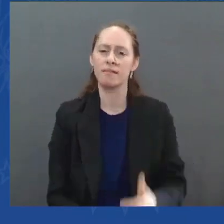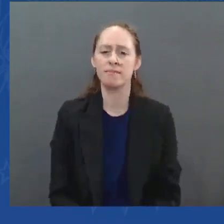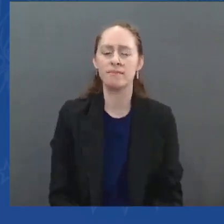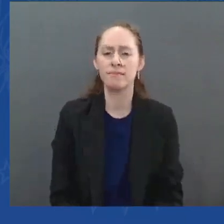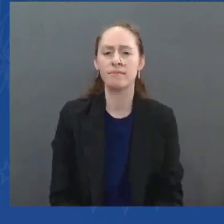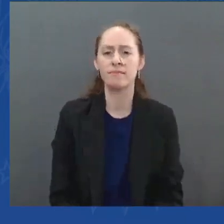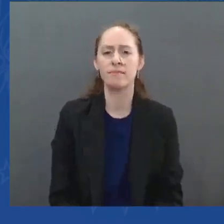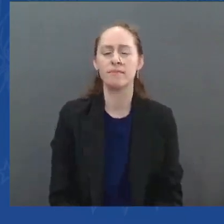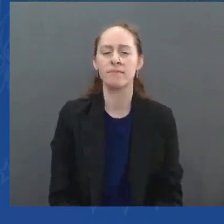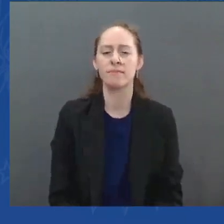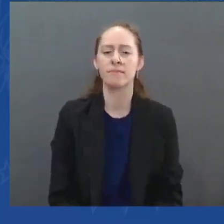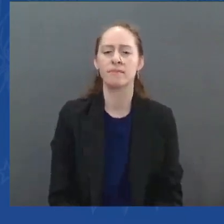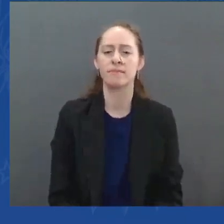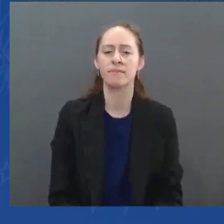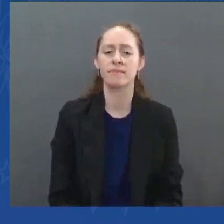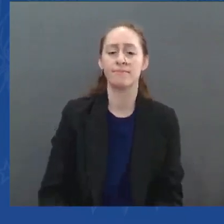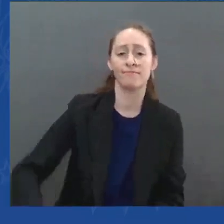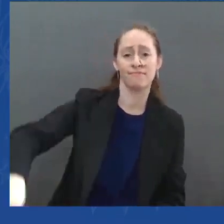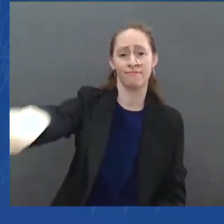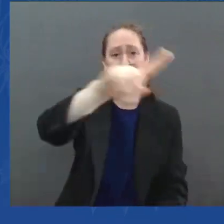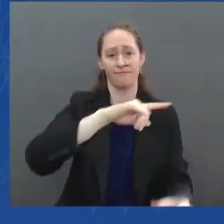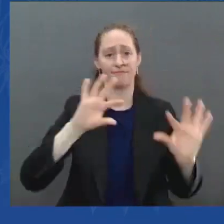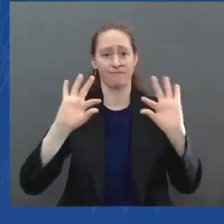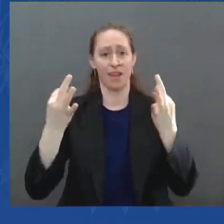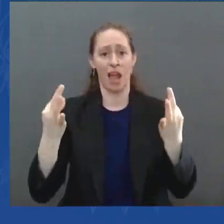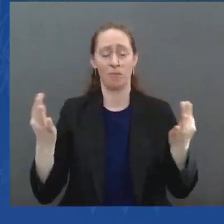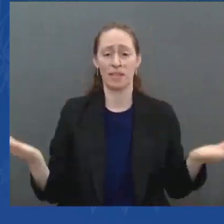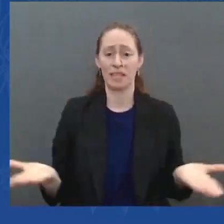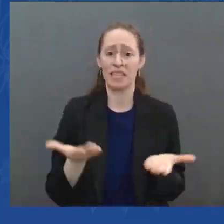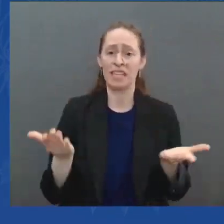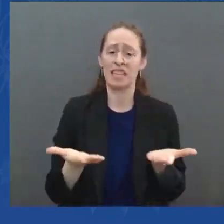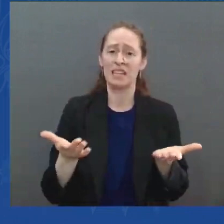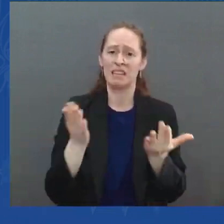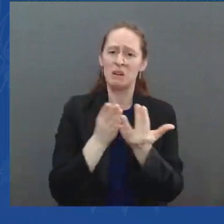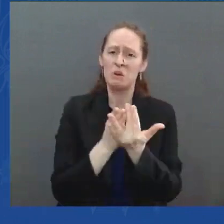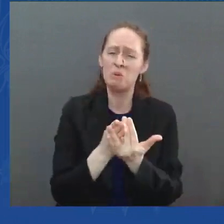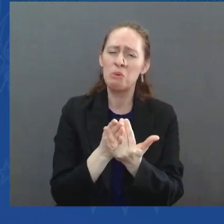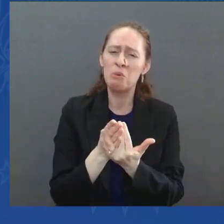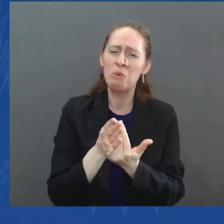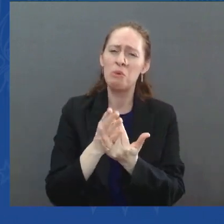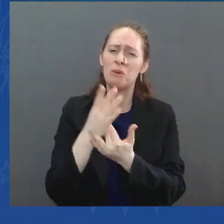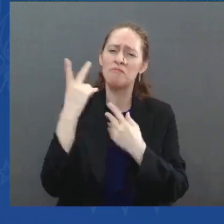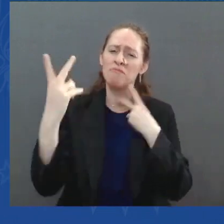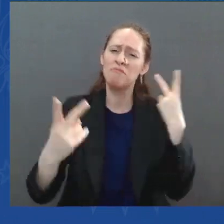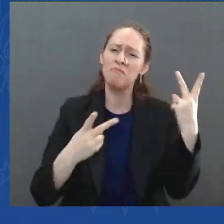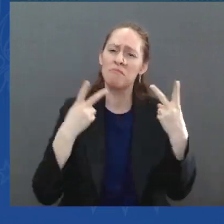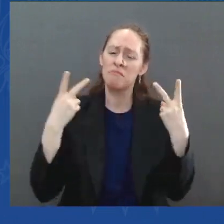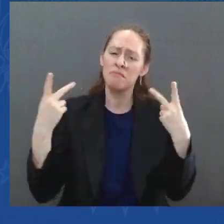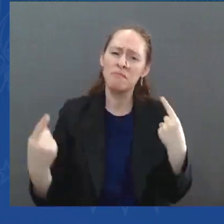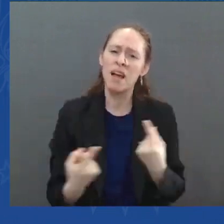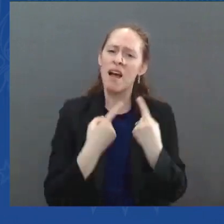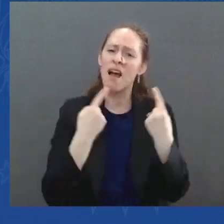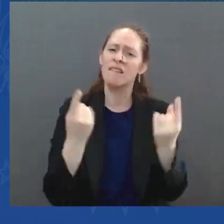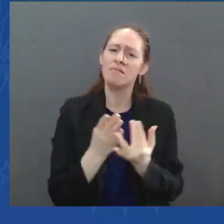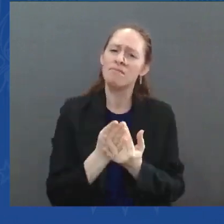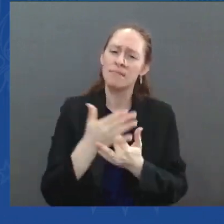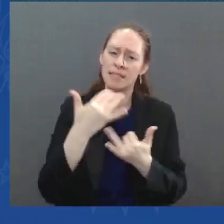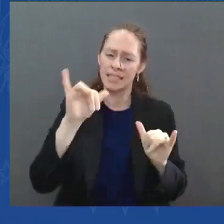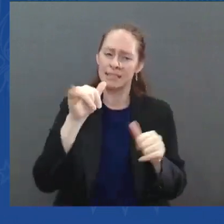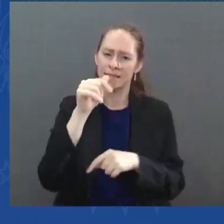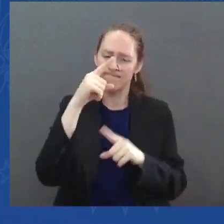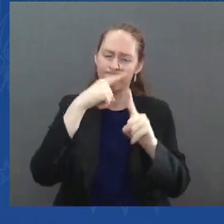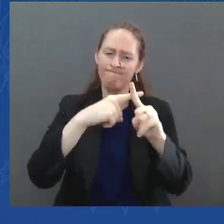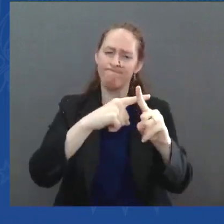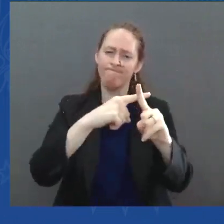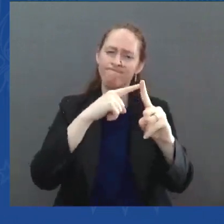through your pain. But the law is not just about the past. It's about the present and our